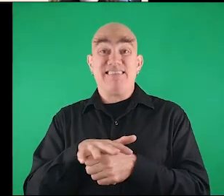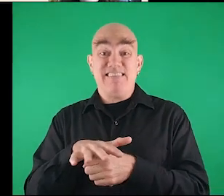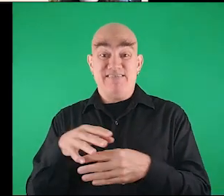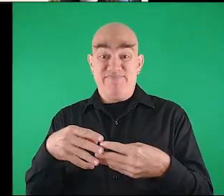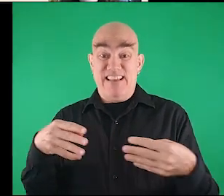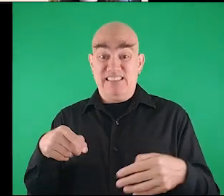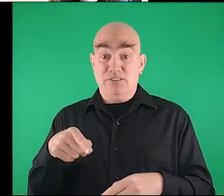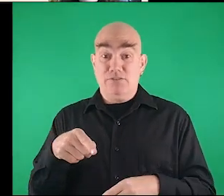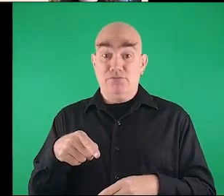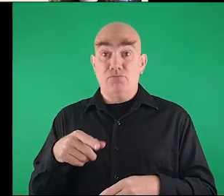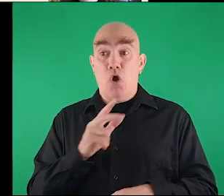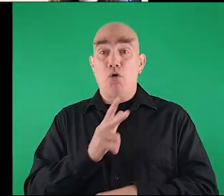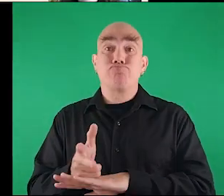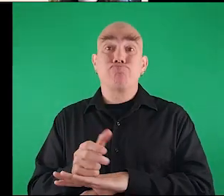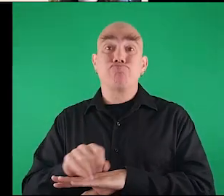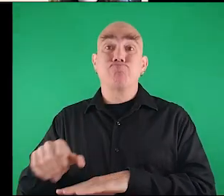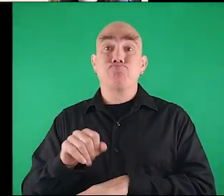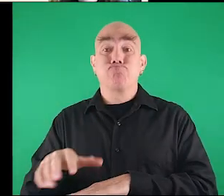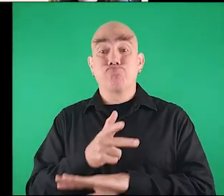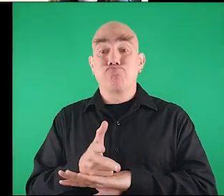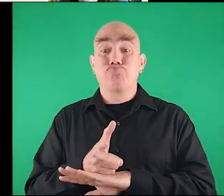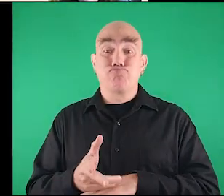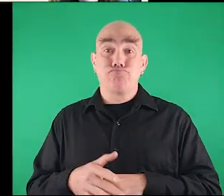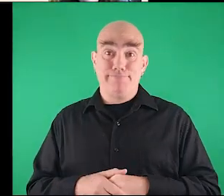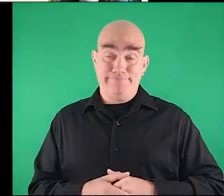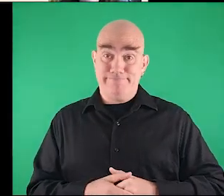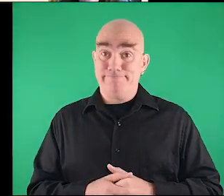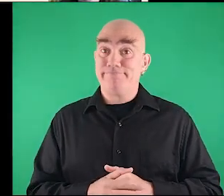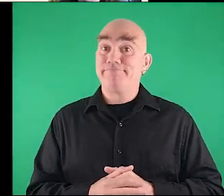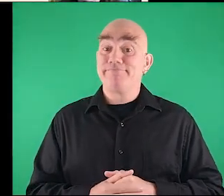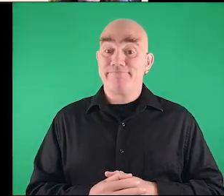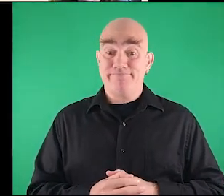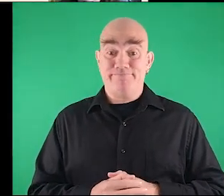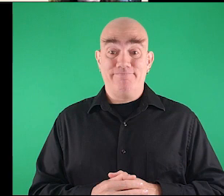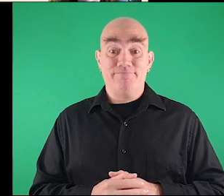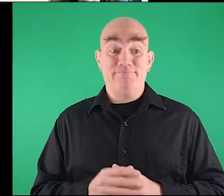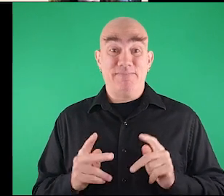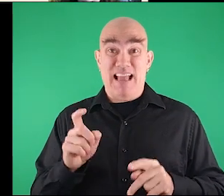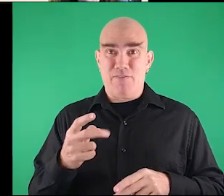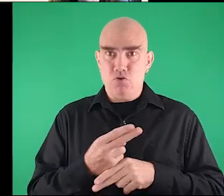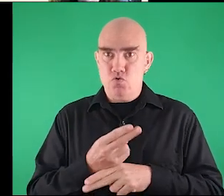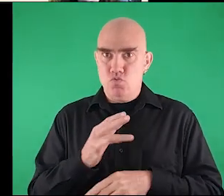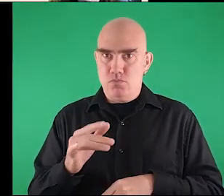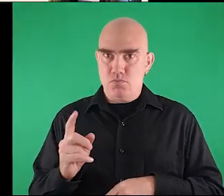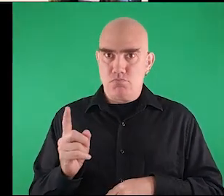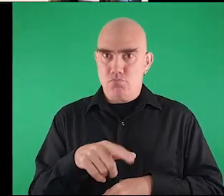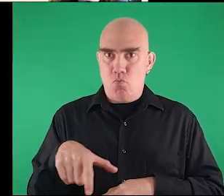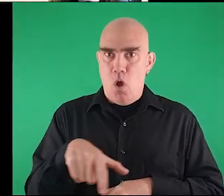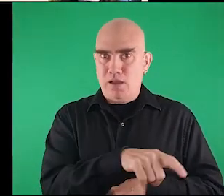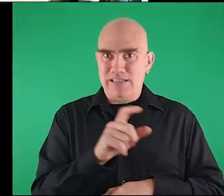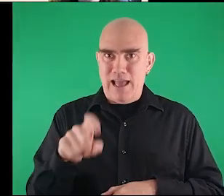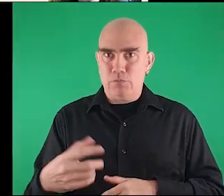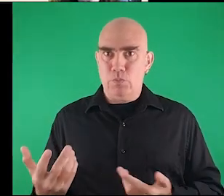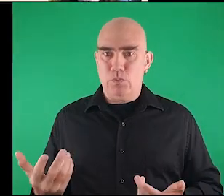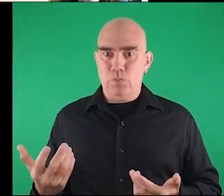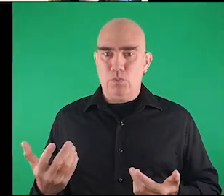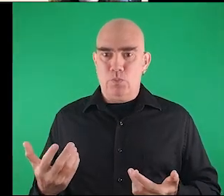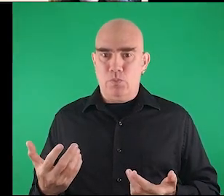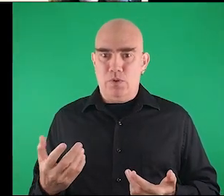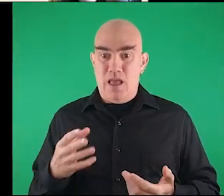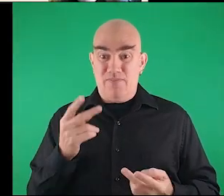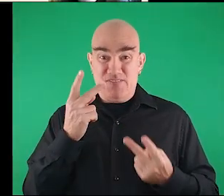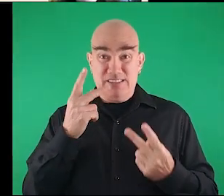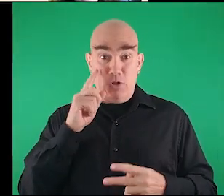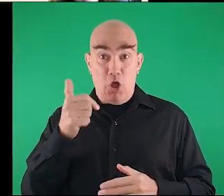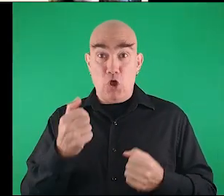here drop people in these uh fences the people have to use this cross